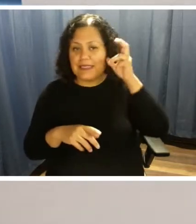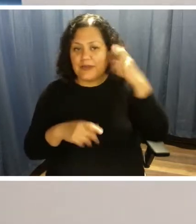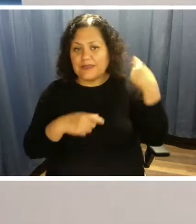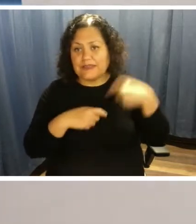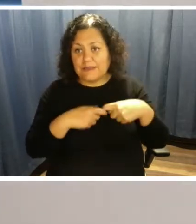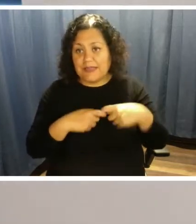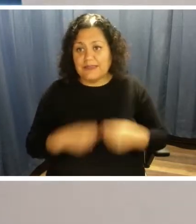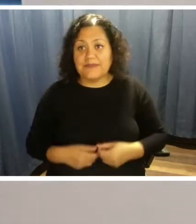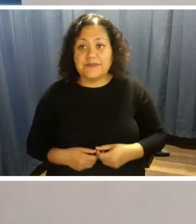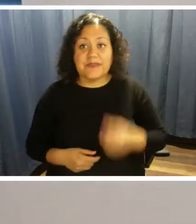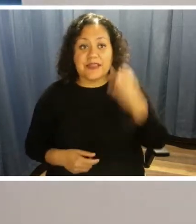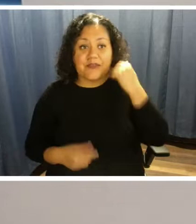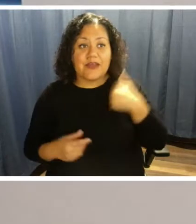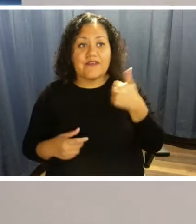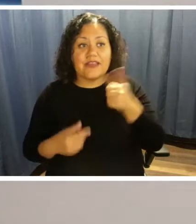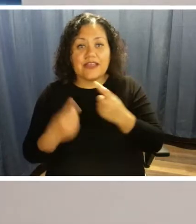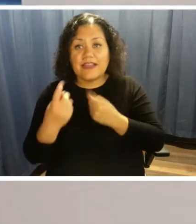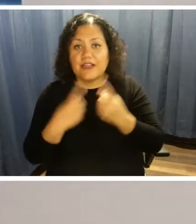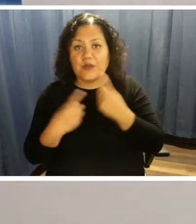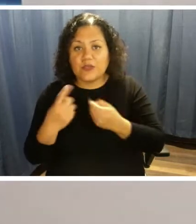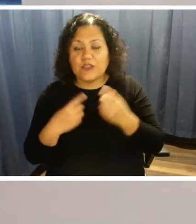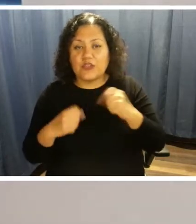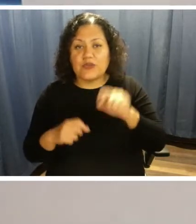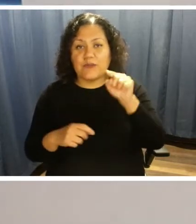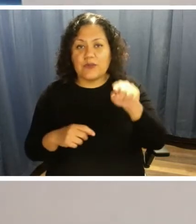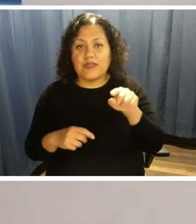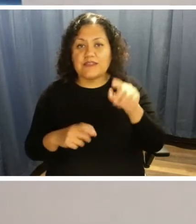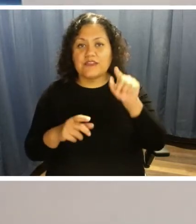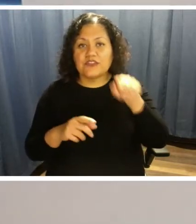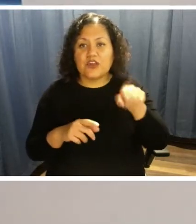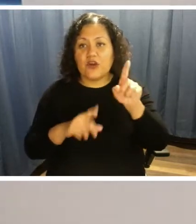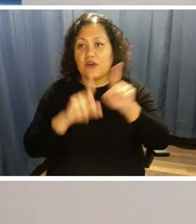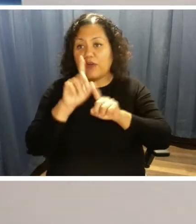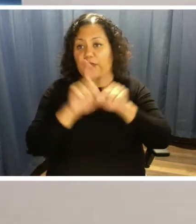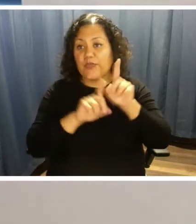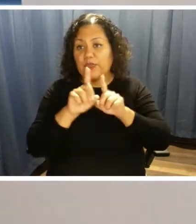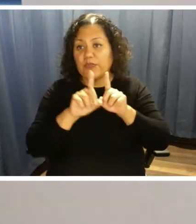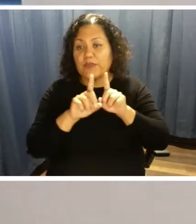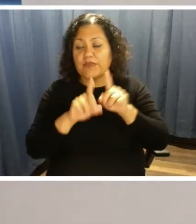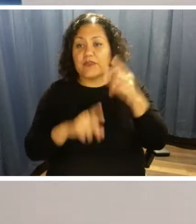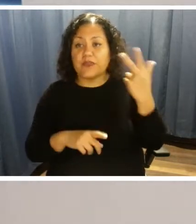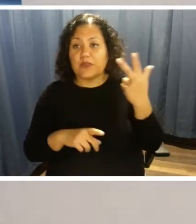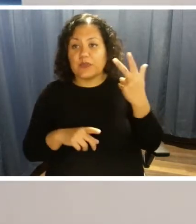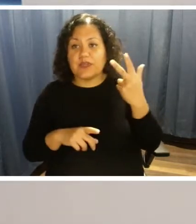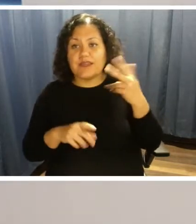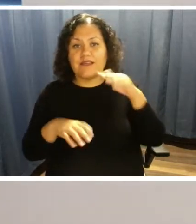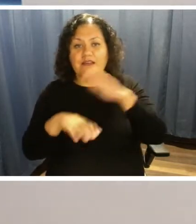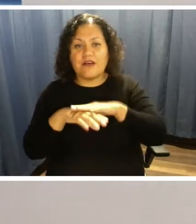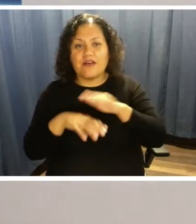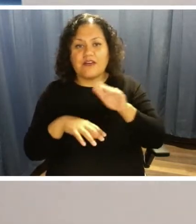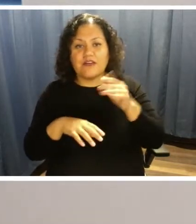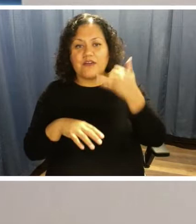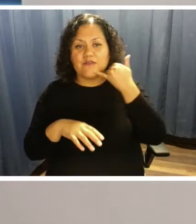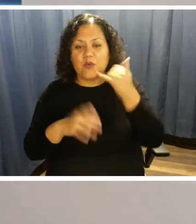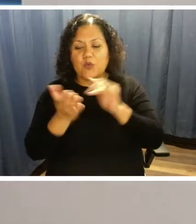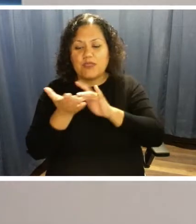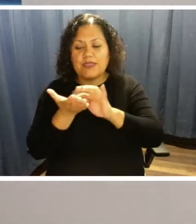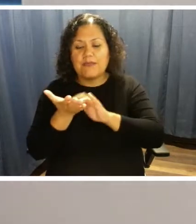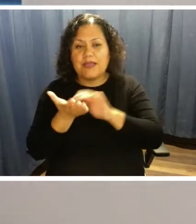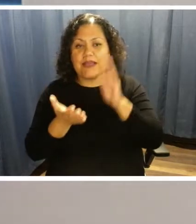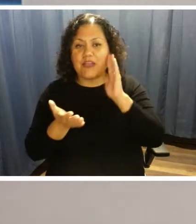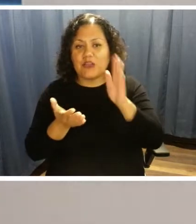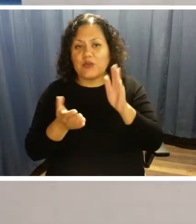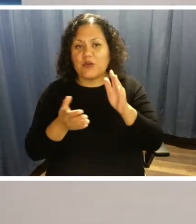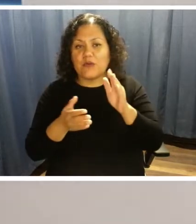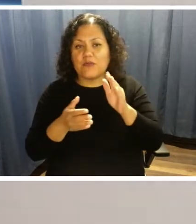If you have any questions, you can press star 3 on the phone keypad at any time, and you will be placed